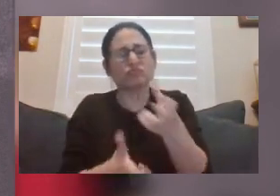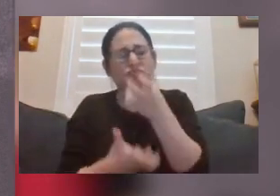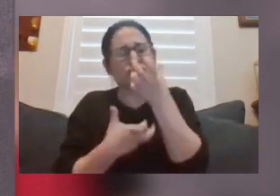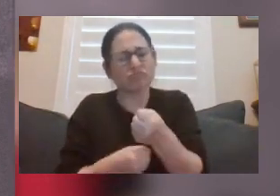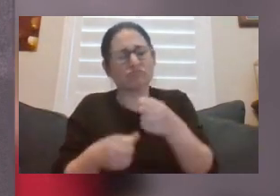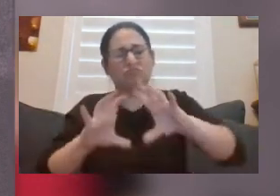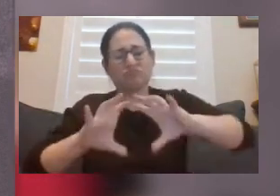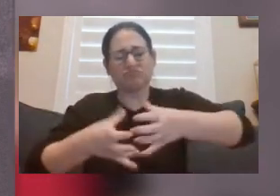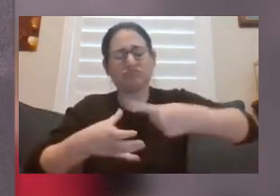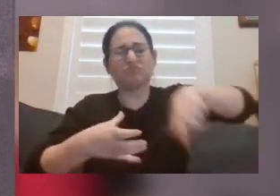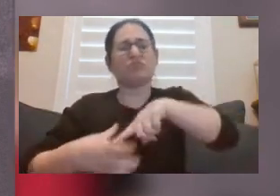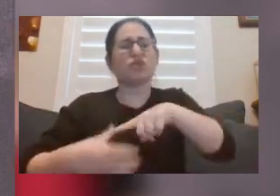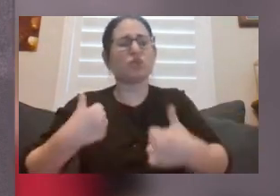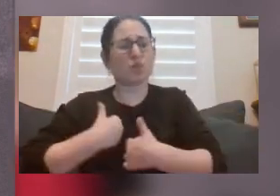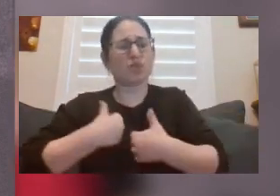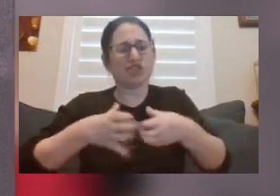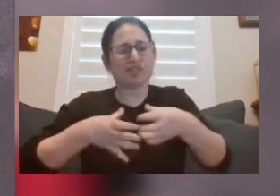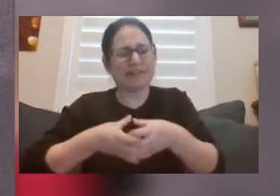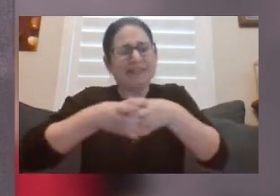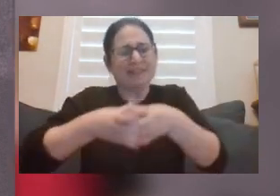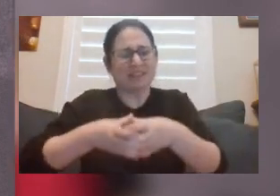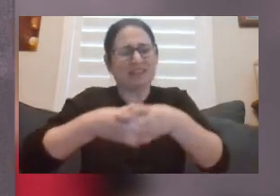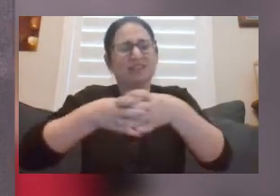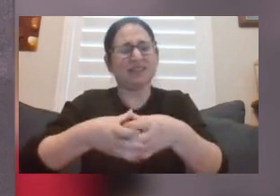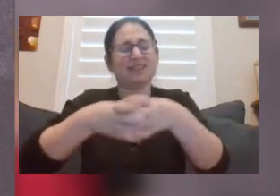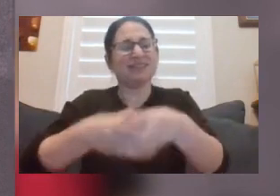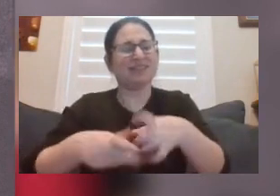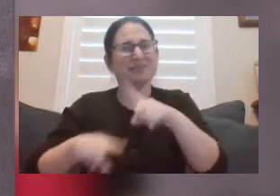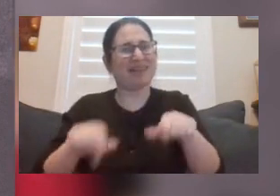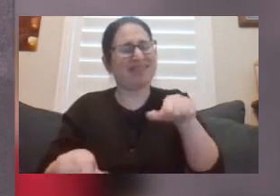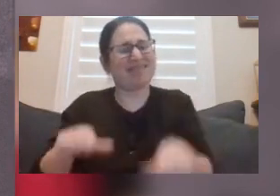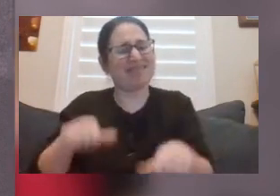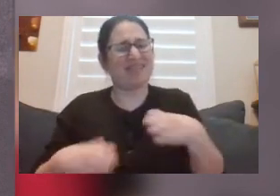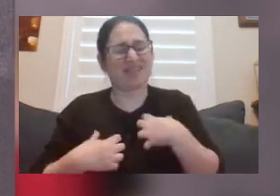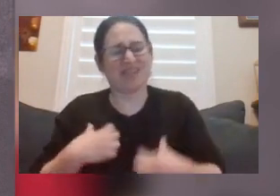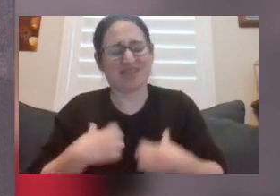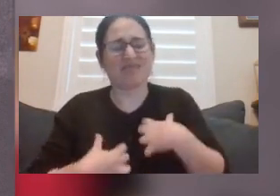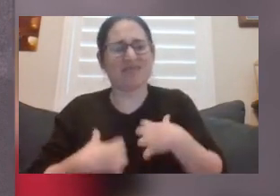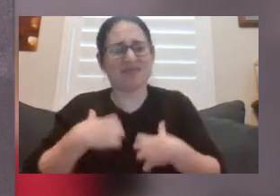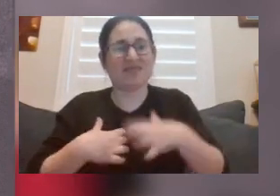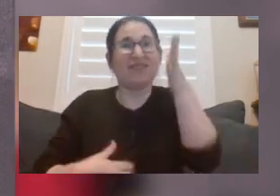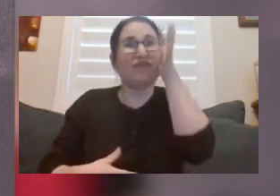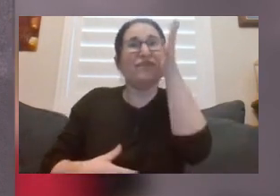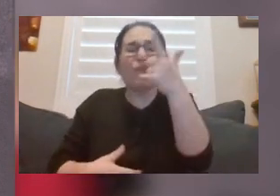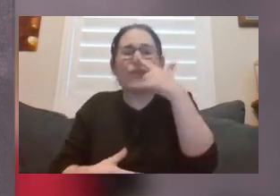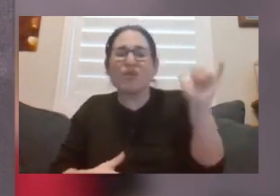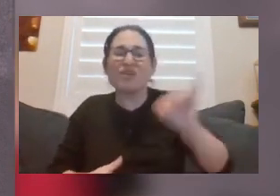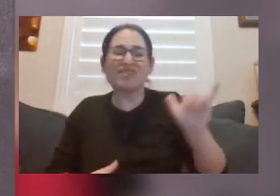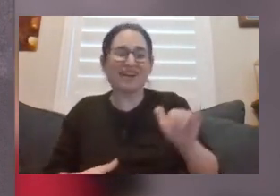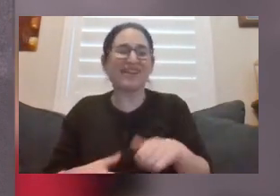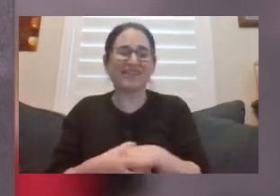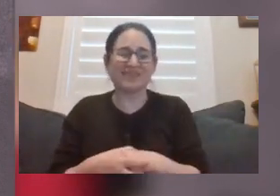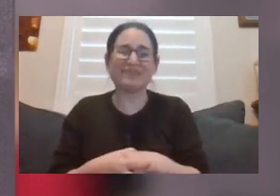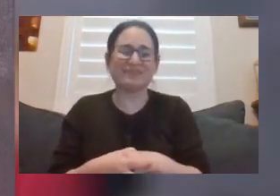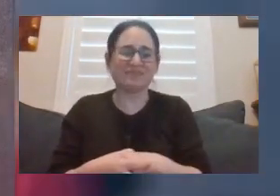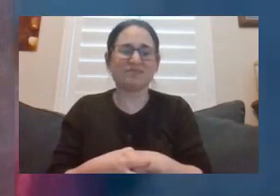tries to hold together. And you can see the uncertainty on their faces too. The fate of the army and the nation is theirs as